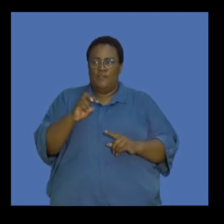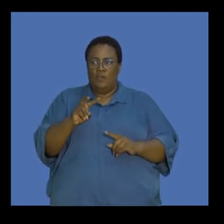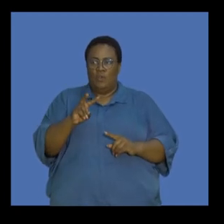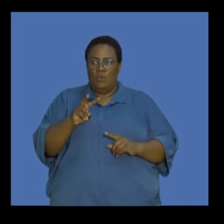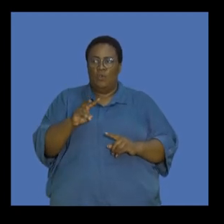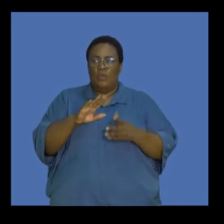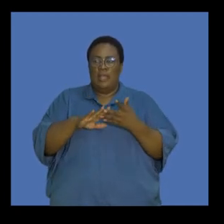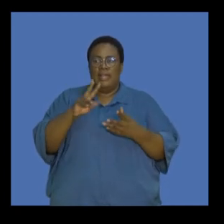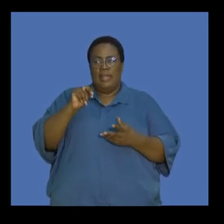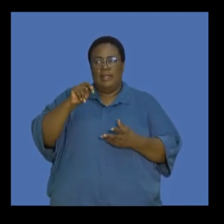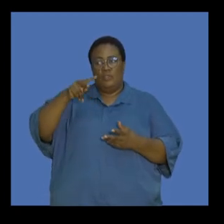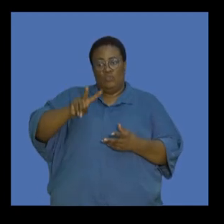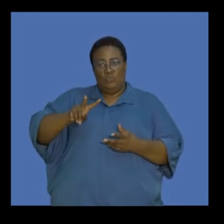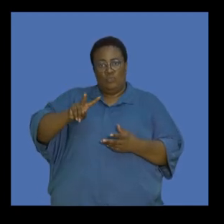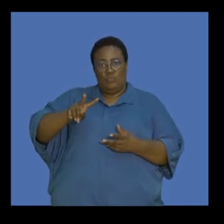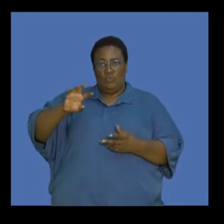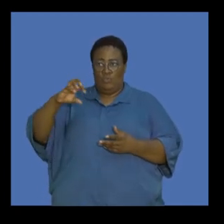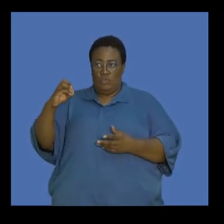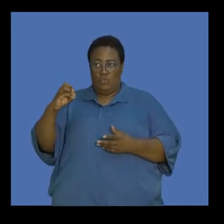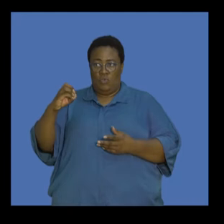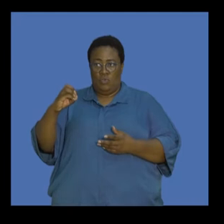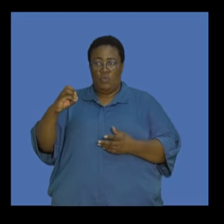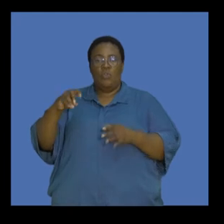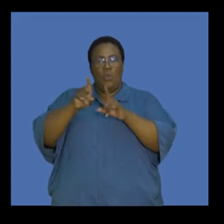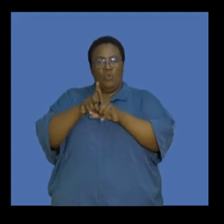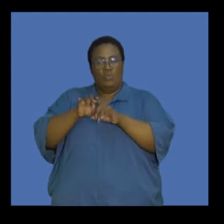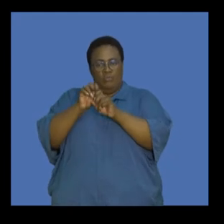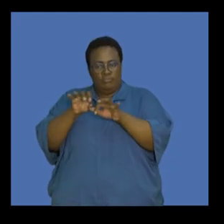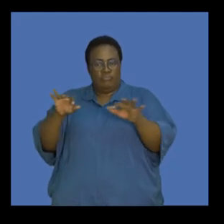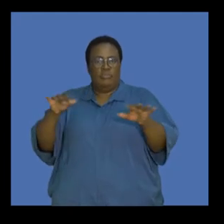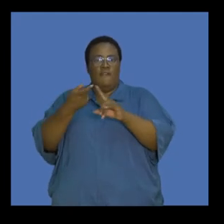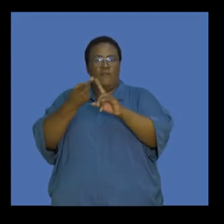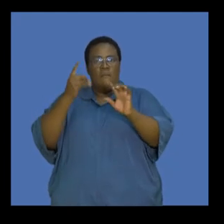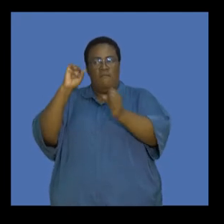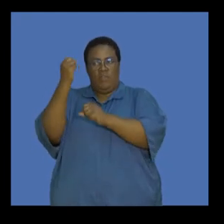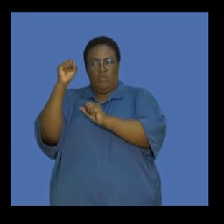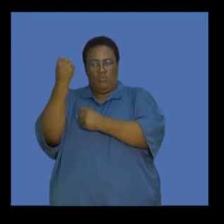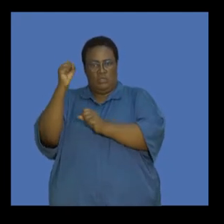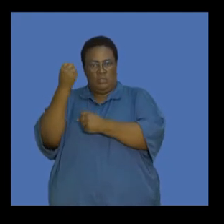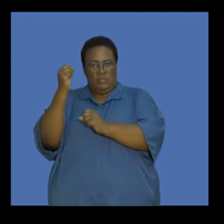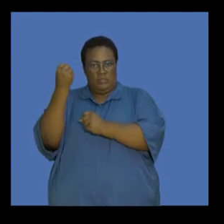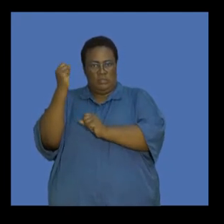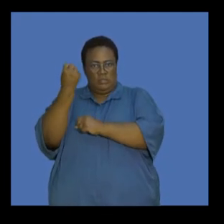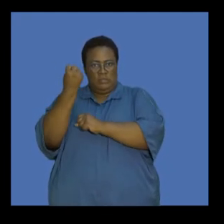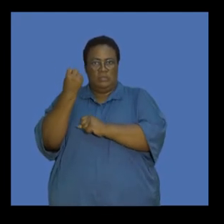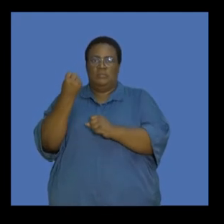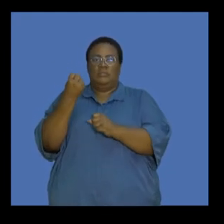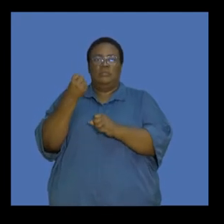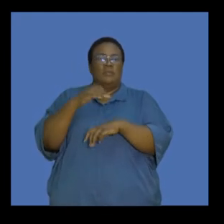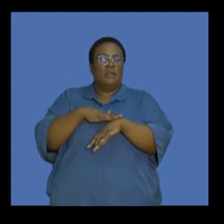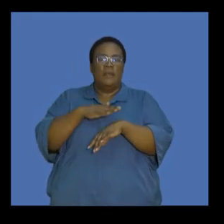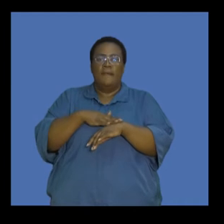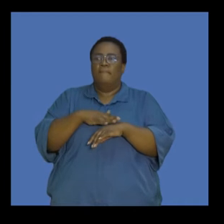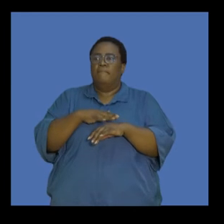oxide are also emitted. And these come from industries. These gases are released during the combustion of fossil